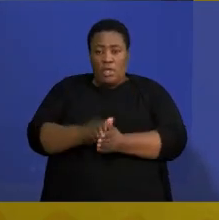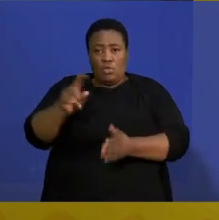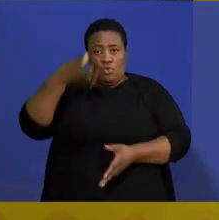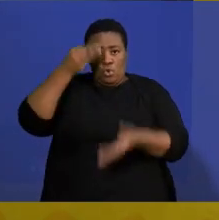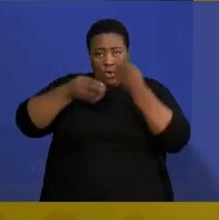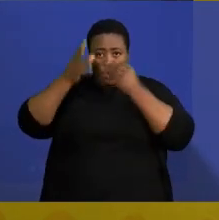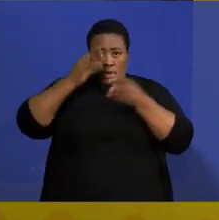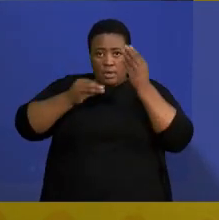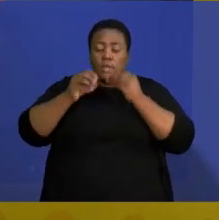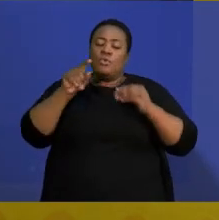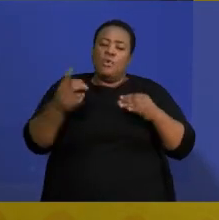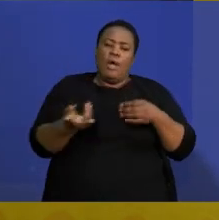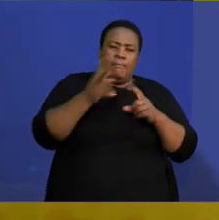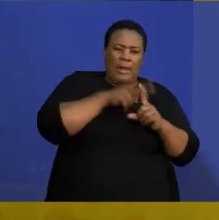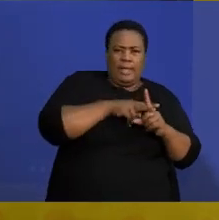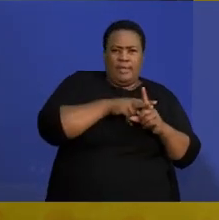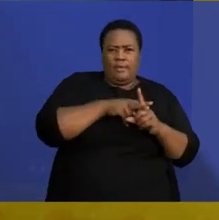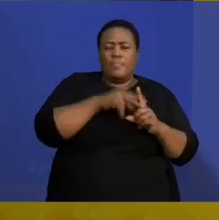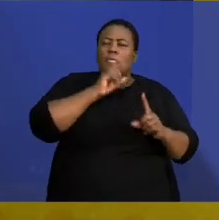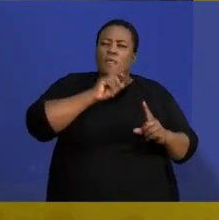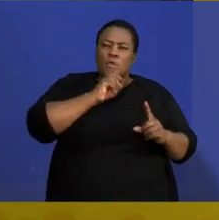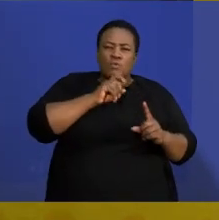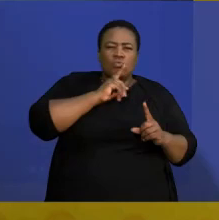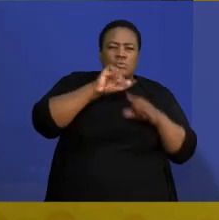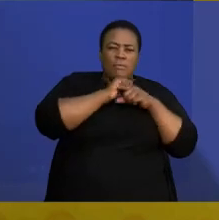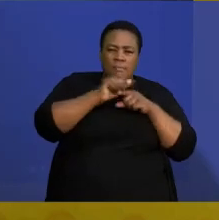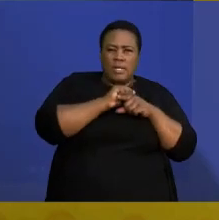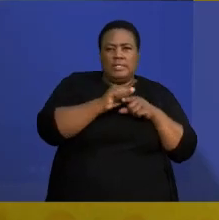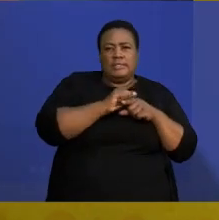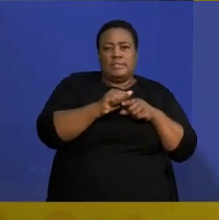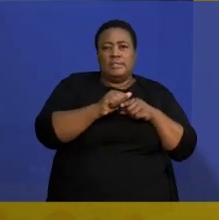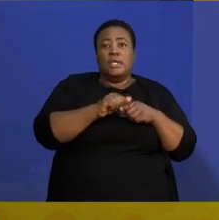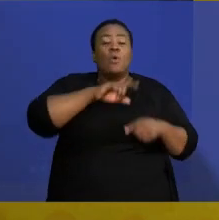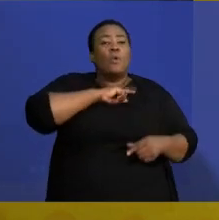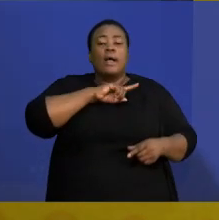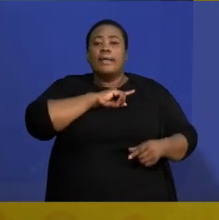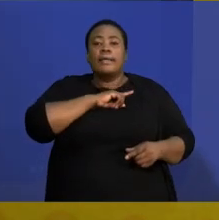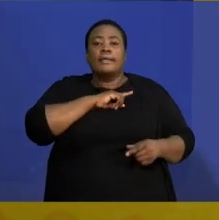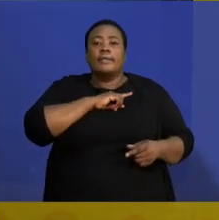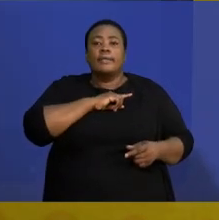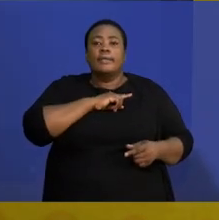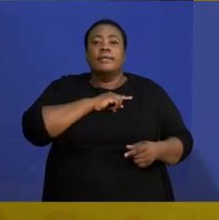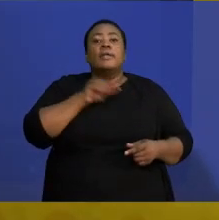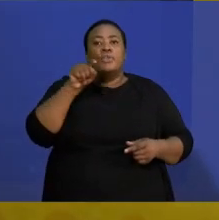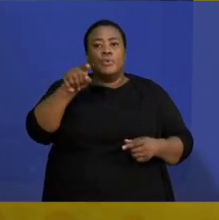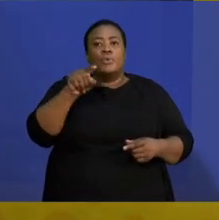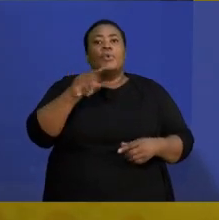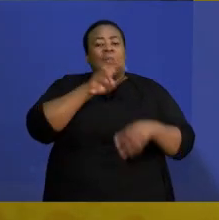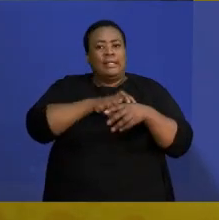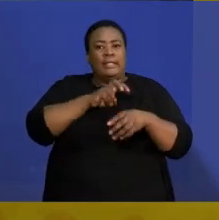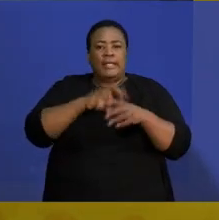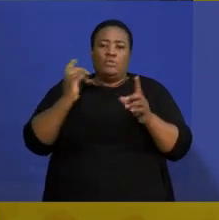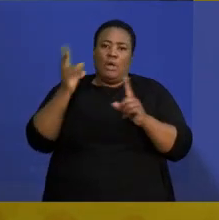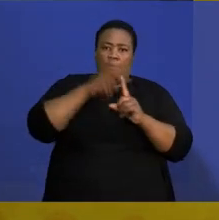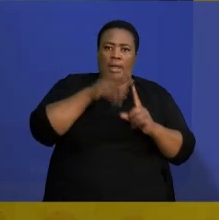applying everything that you have learned into the past papers because exactly that's where you're going to need to apply it.